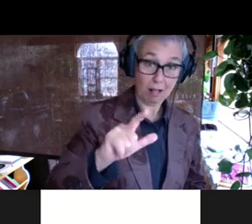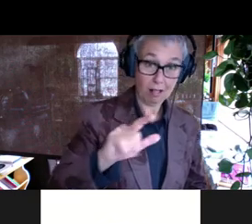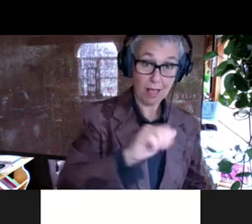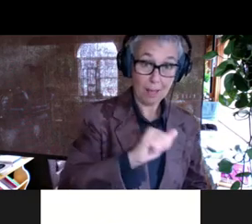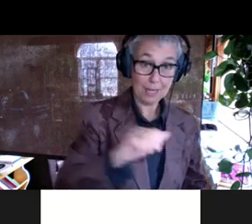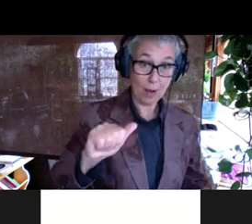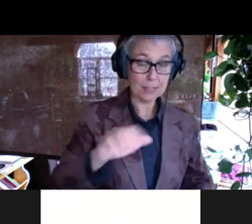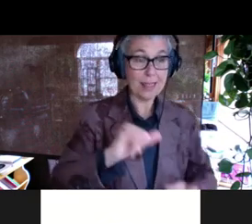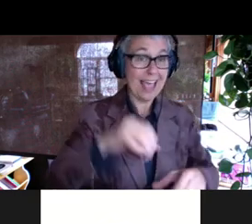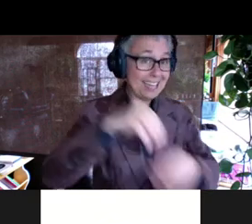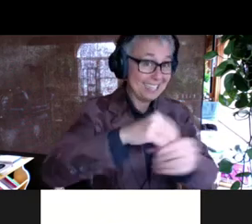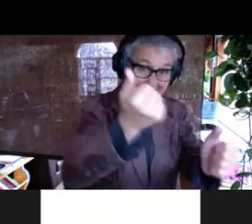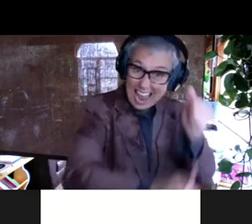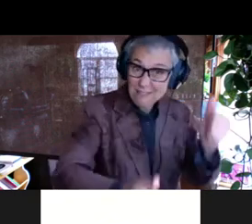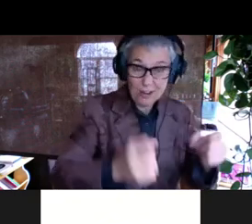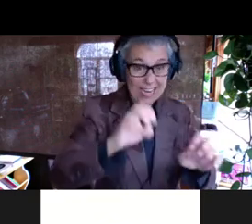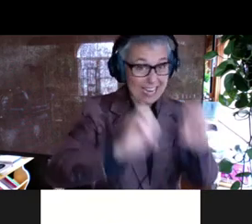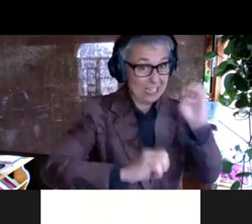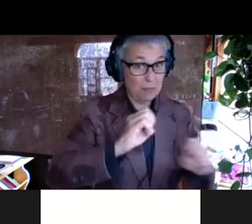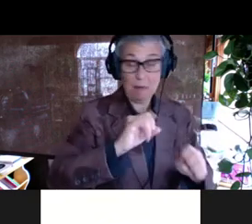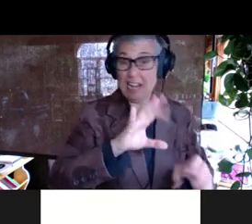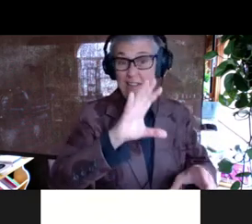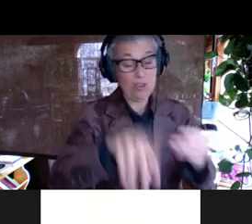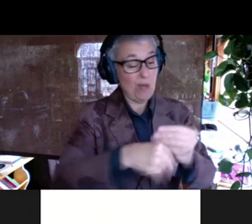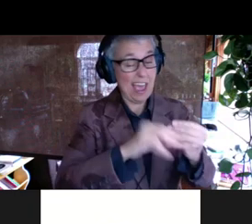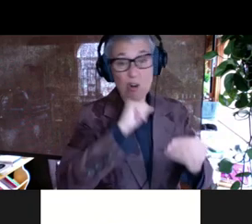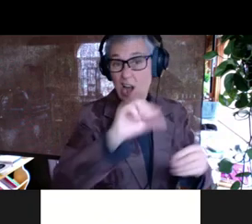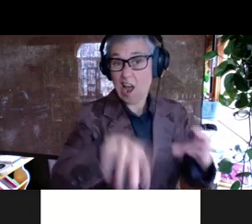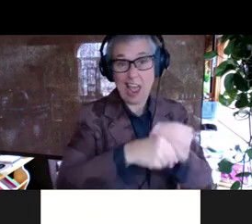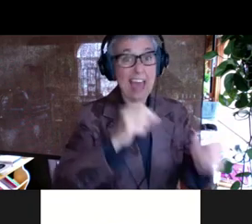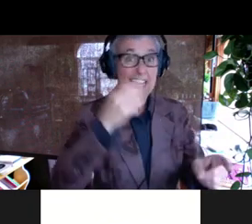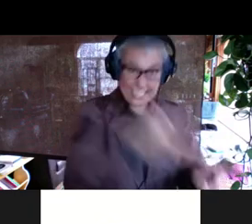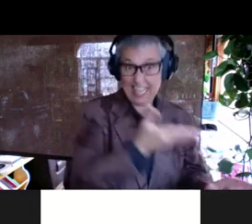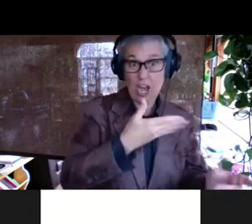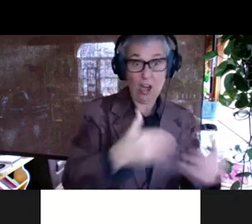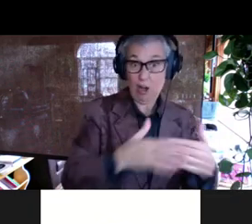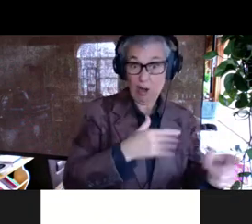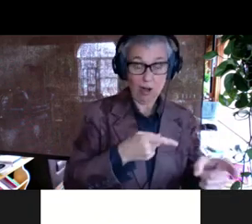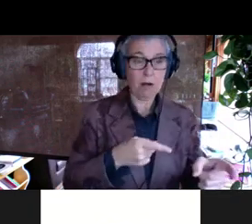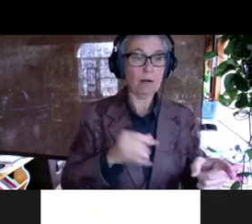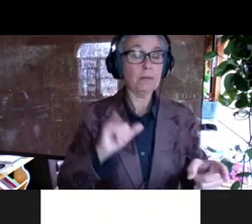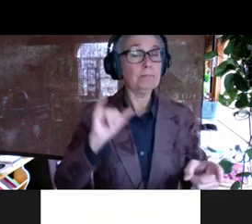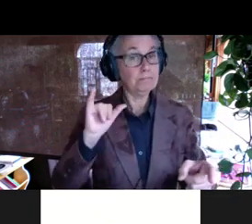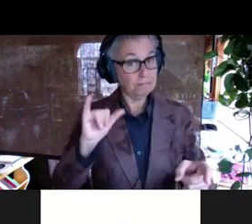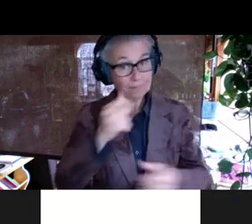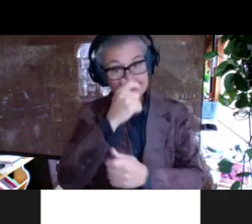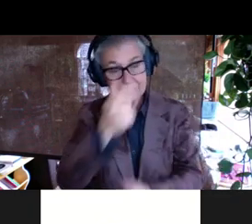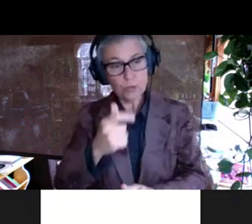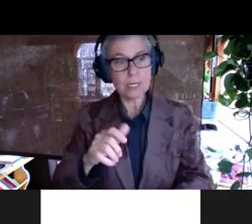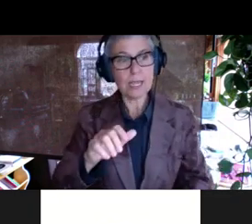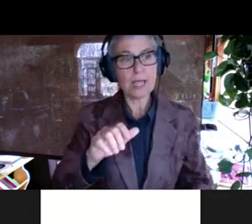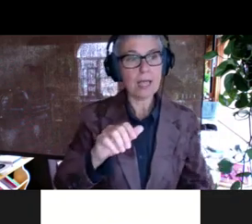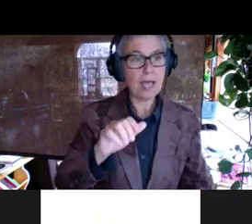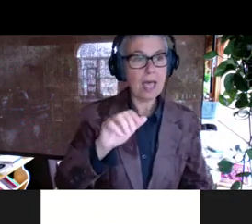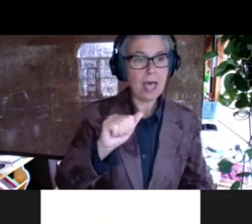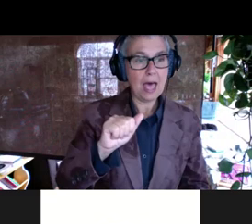every experiment, whether you add it or not. Um, and what's interesting is, uh, aminoacyl tRNA